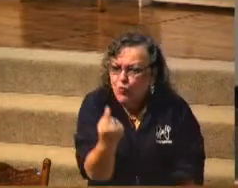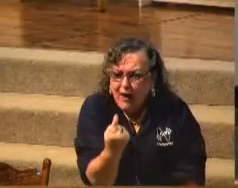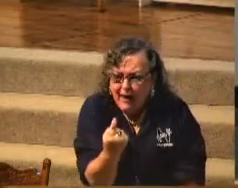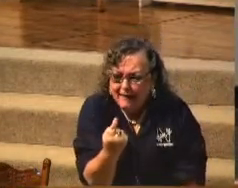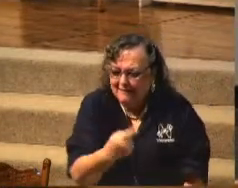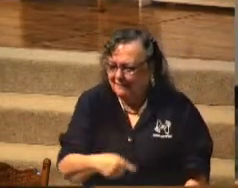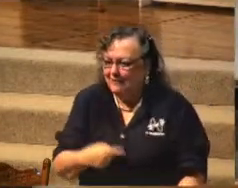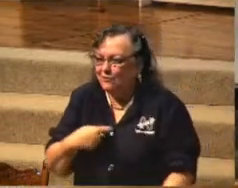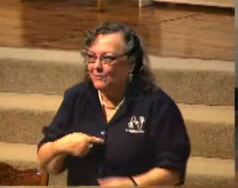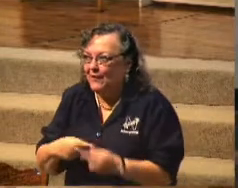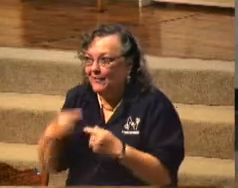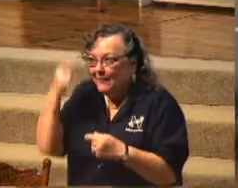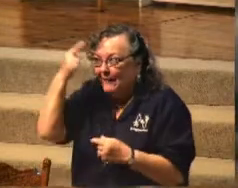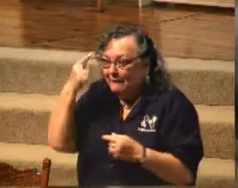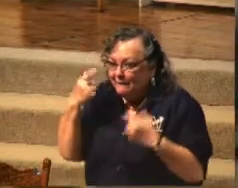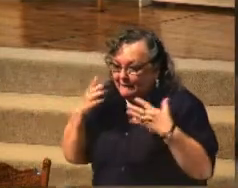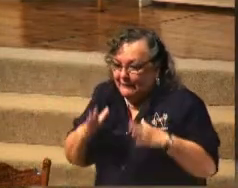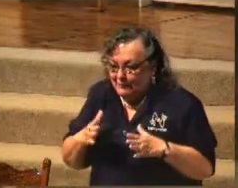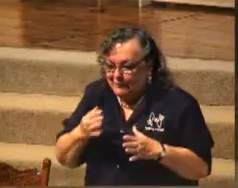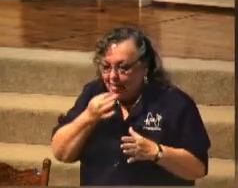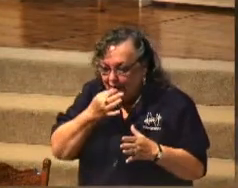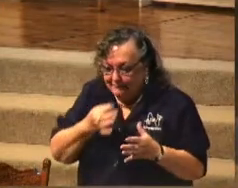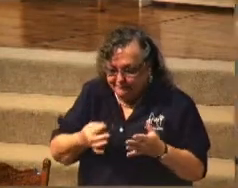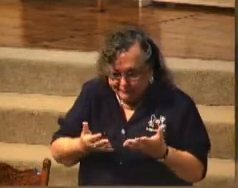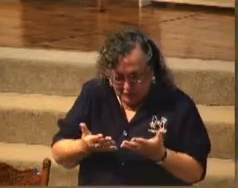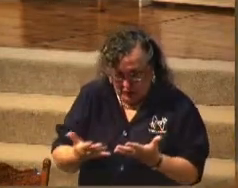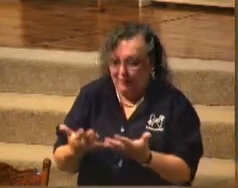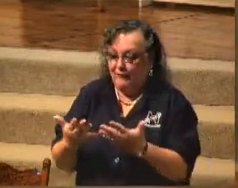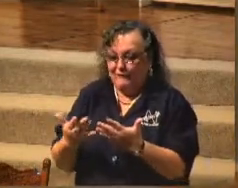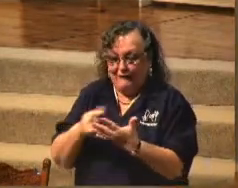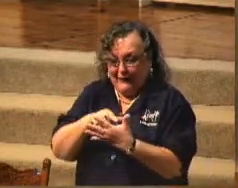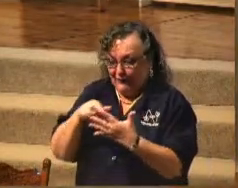And then when you think you're done, you look down at your fingers.